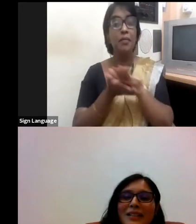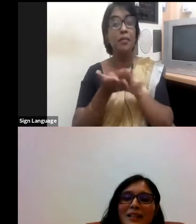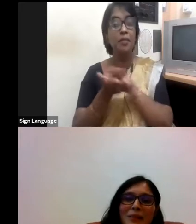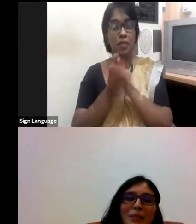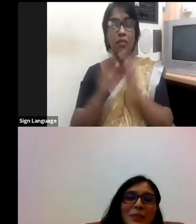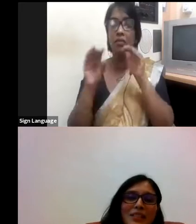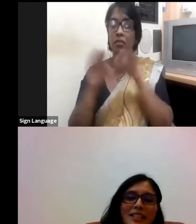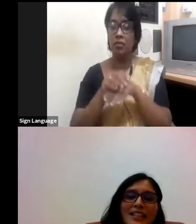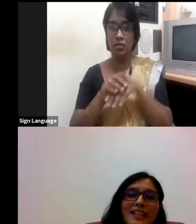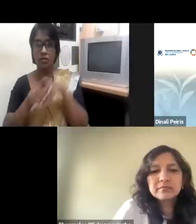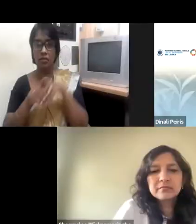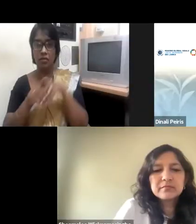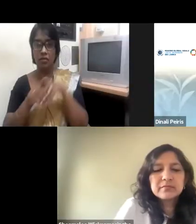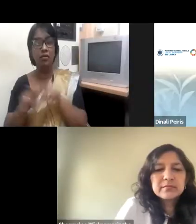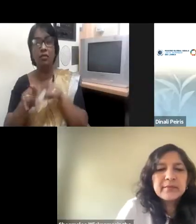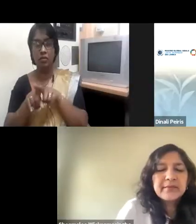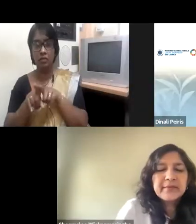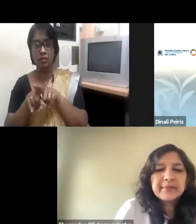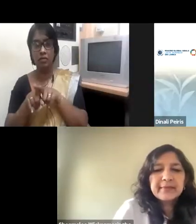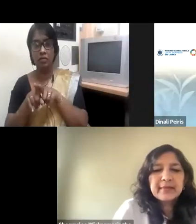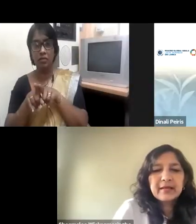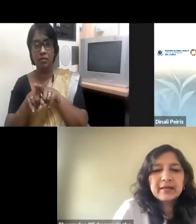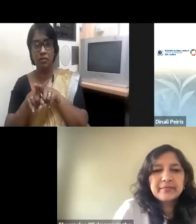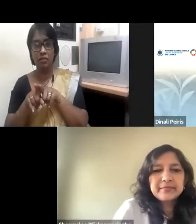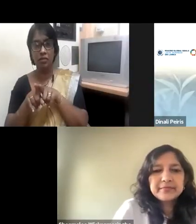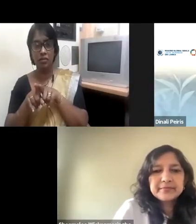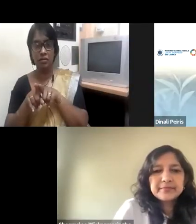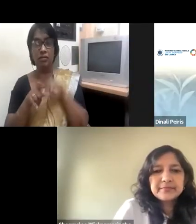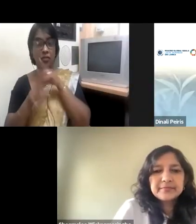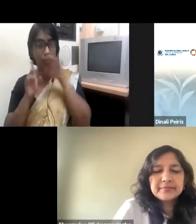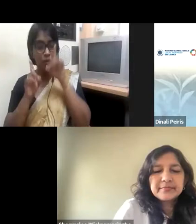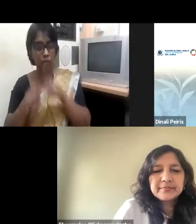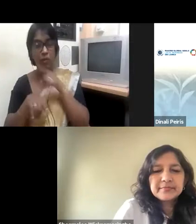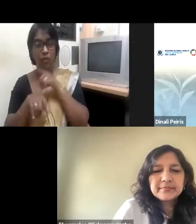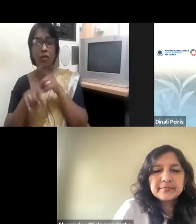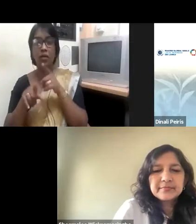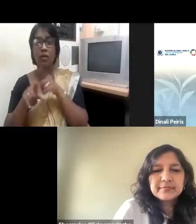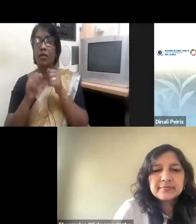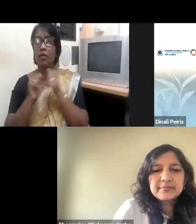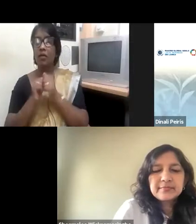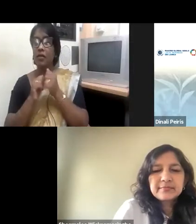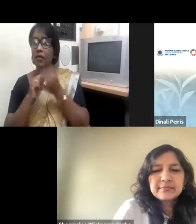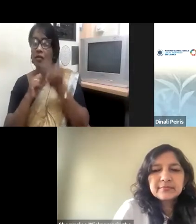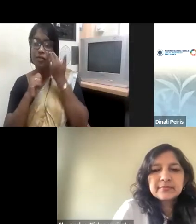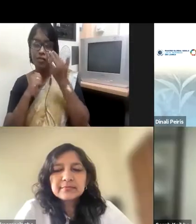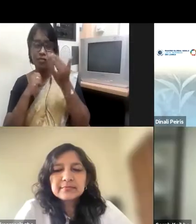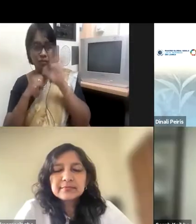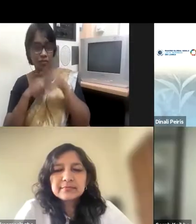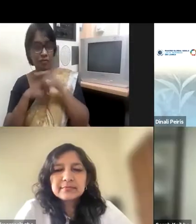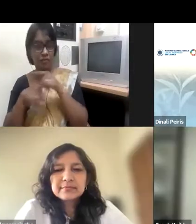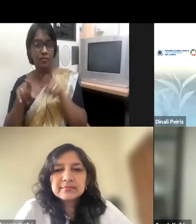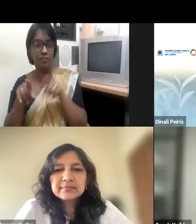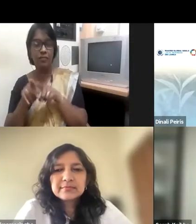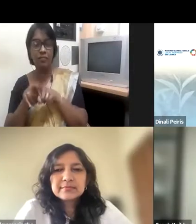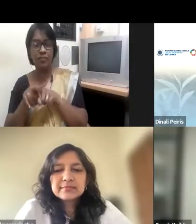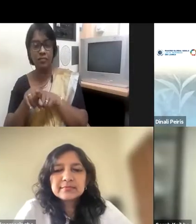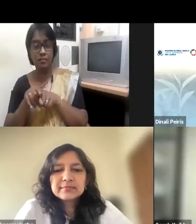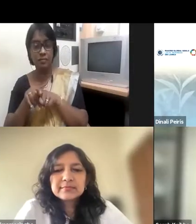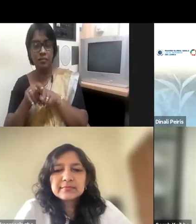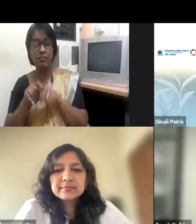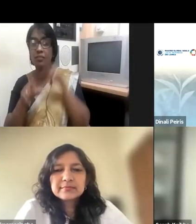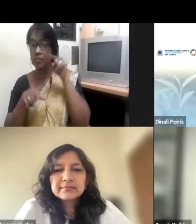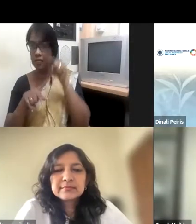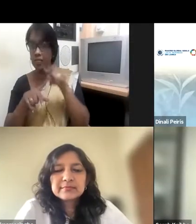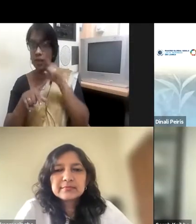And when you see these unconscious biases do exist, you tend to agree and accept and take it